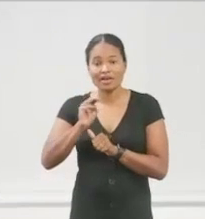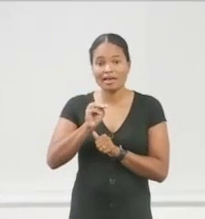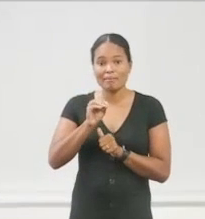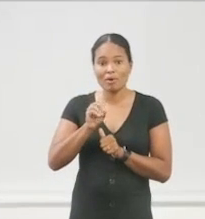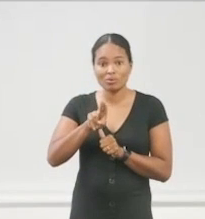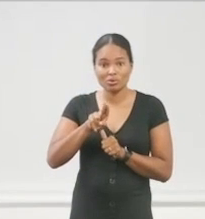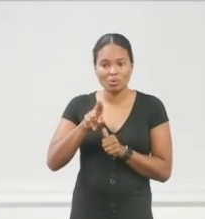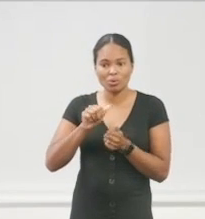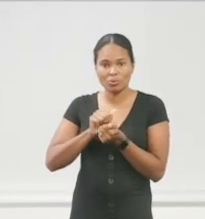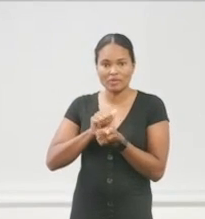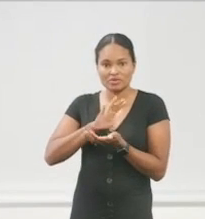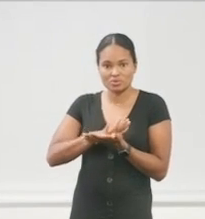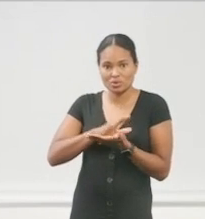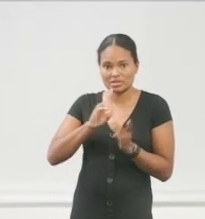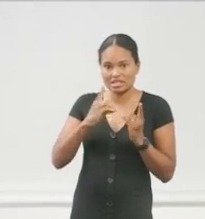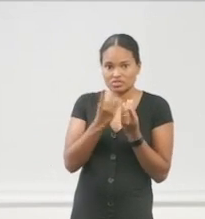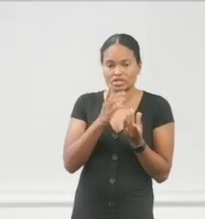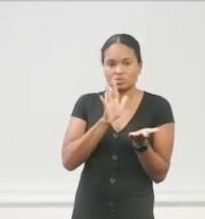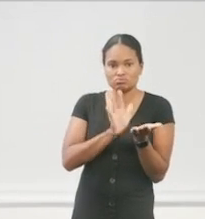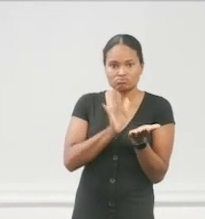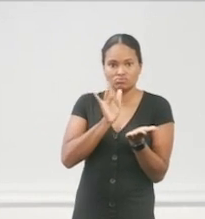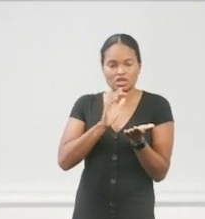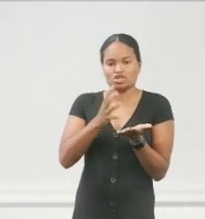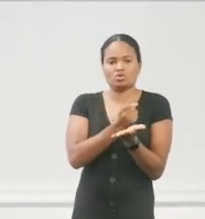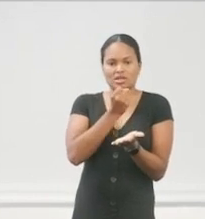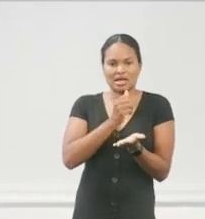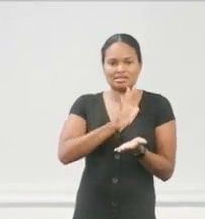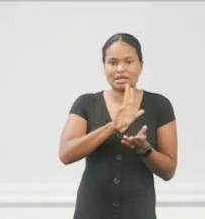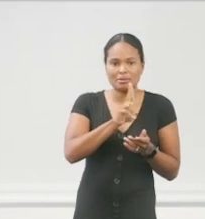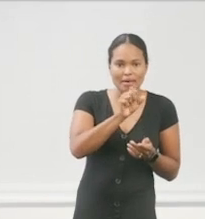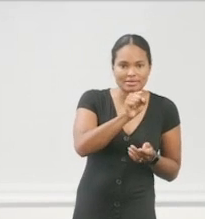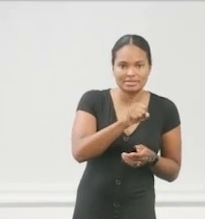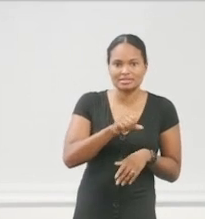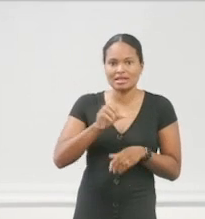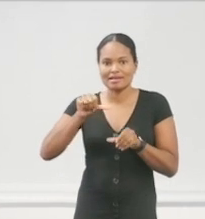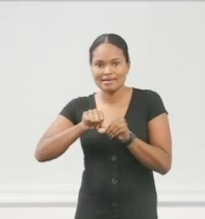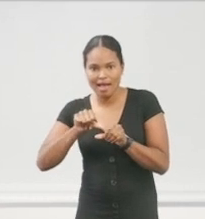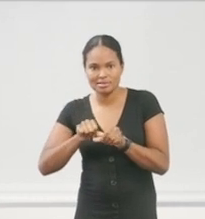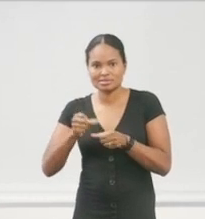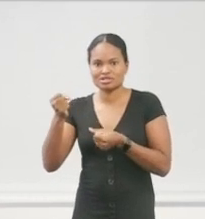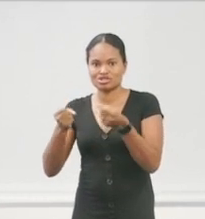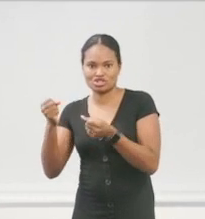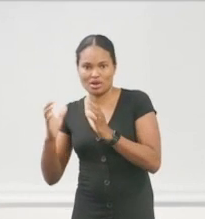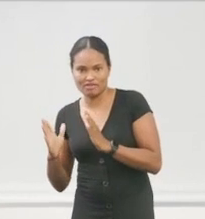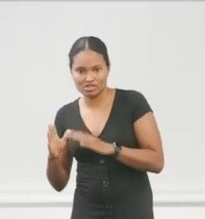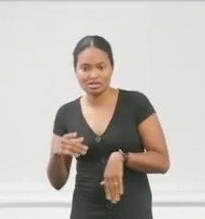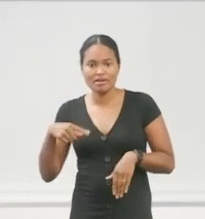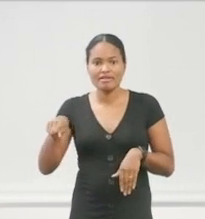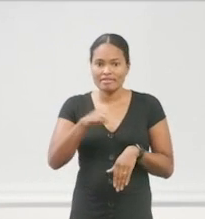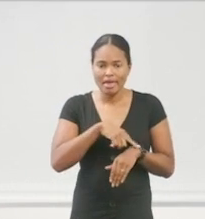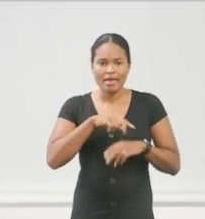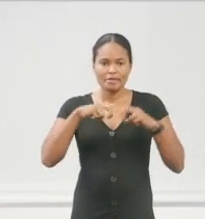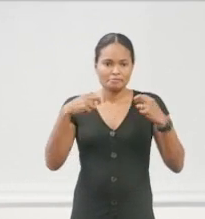districts to utilize their buses, to utilize their fuel, to utilize their drivers. They had it. They sat and talked about it. They